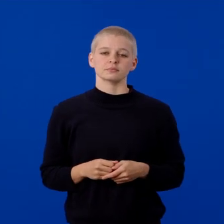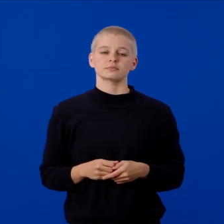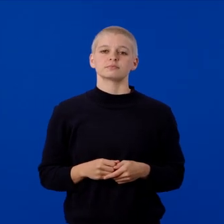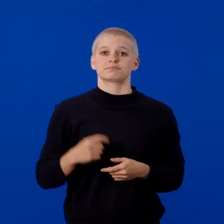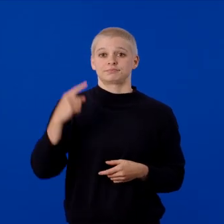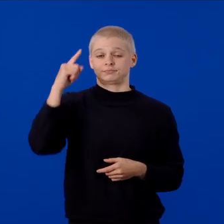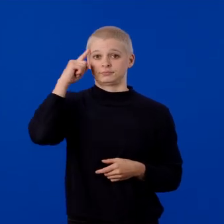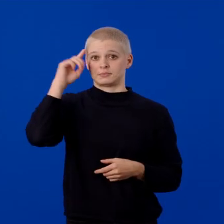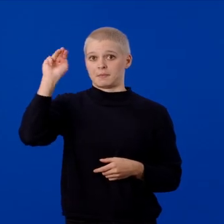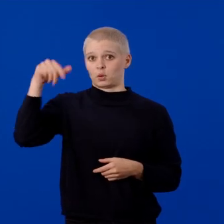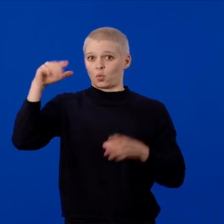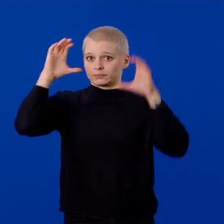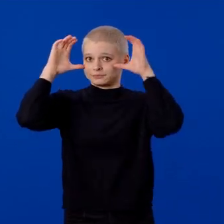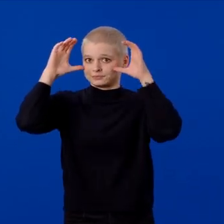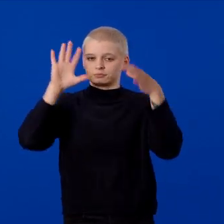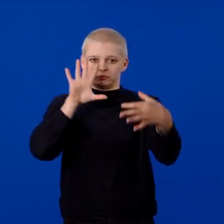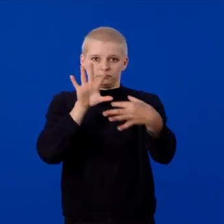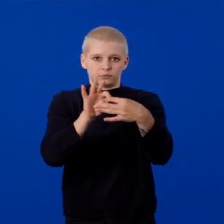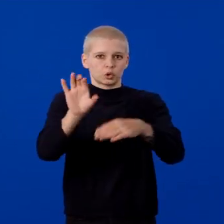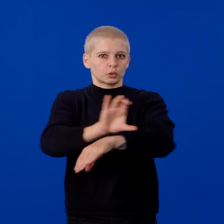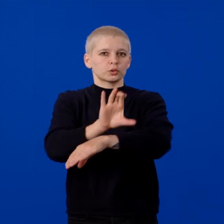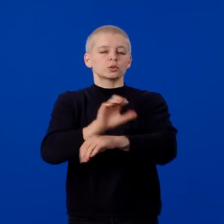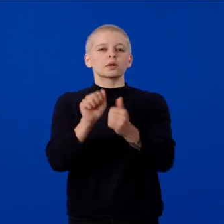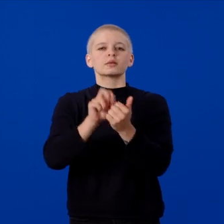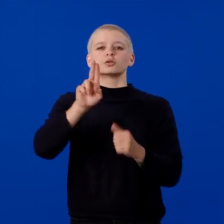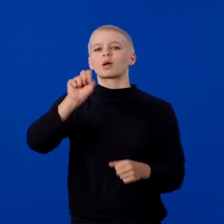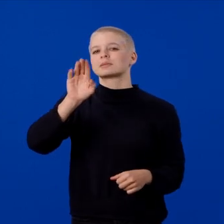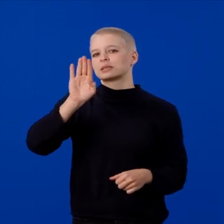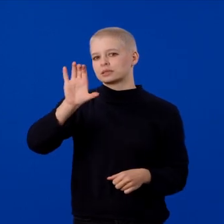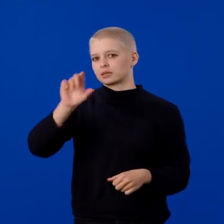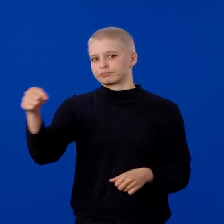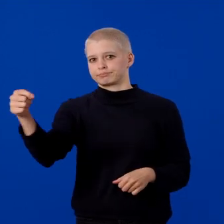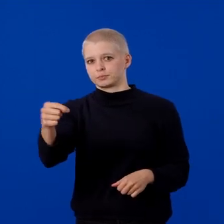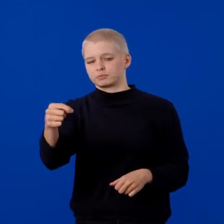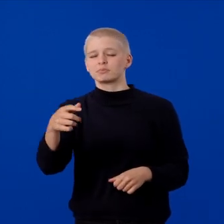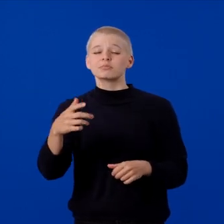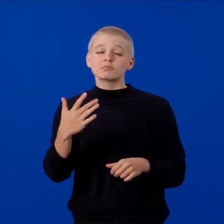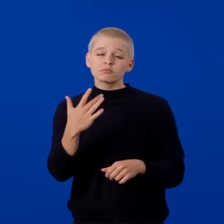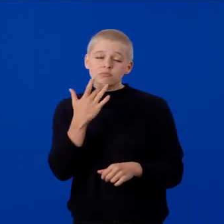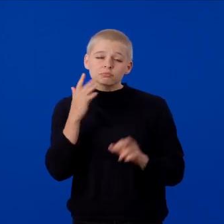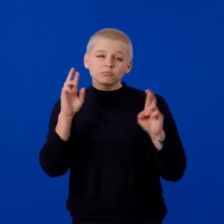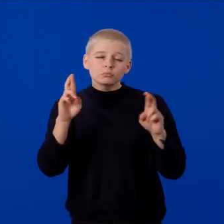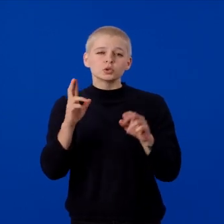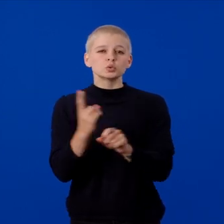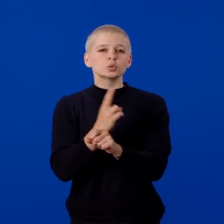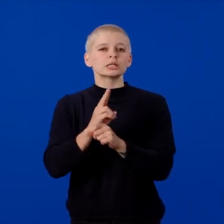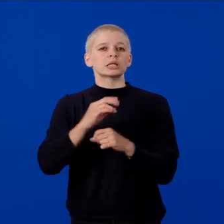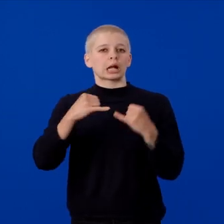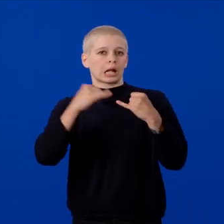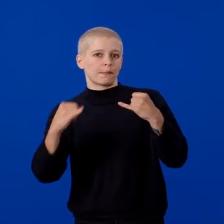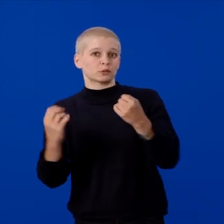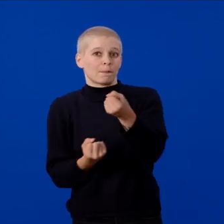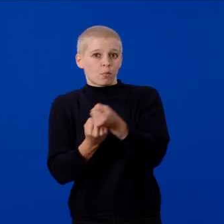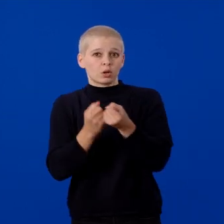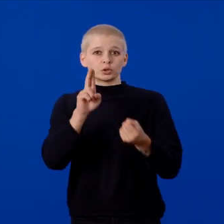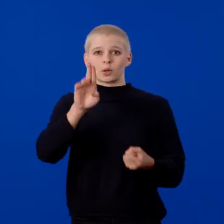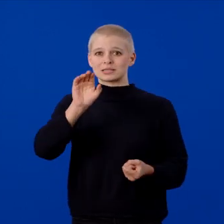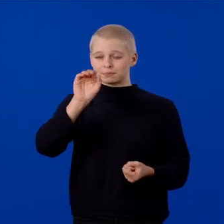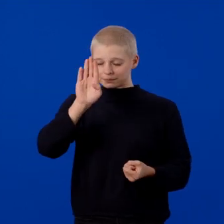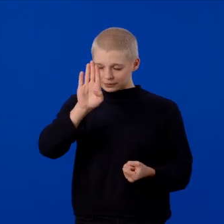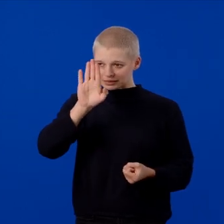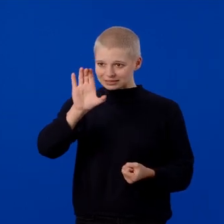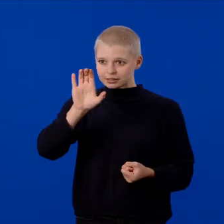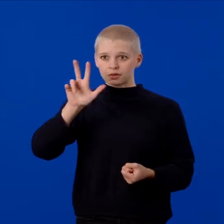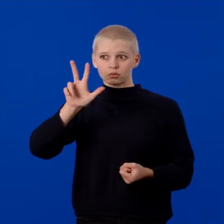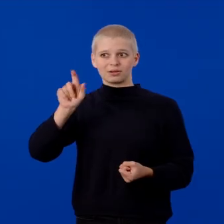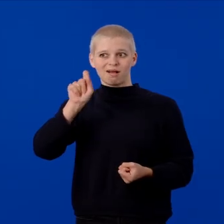Quest device to your computer via USB-C, preferably using a cable that supports USB-C 3.0 or higher